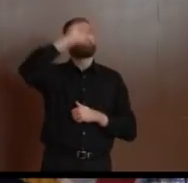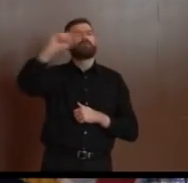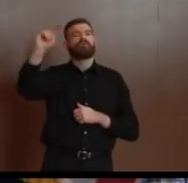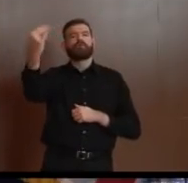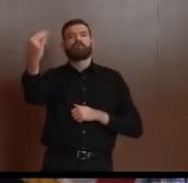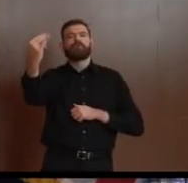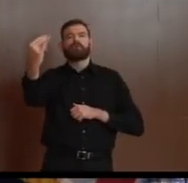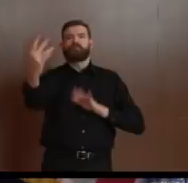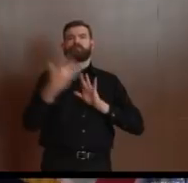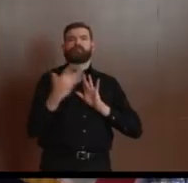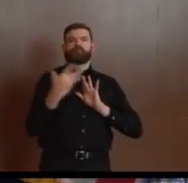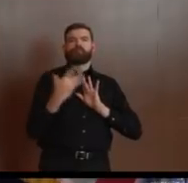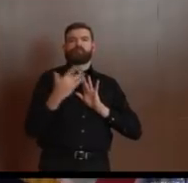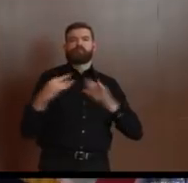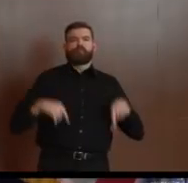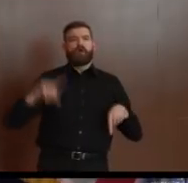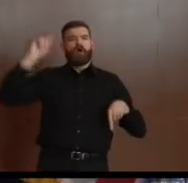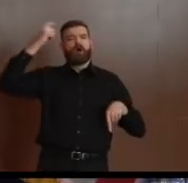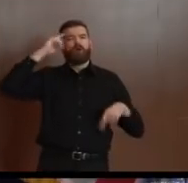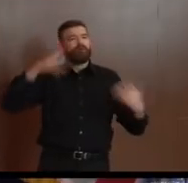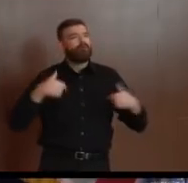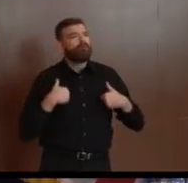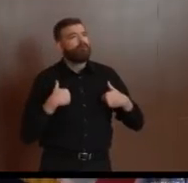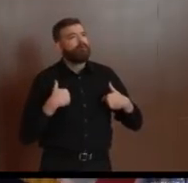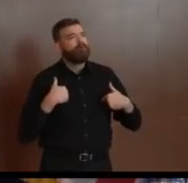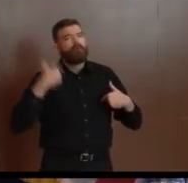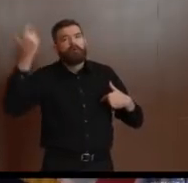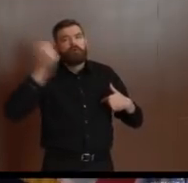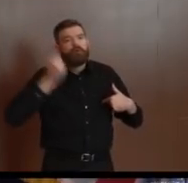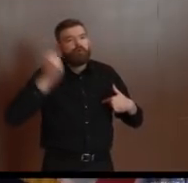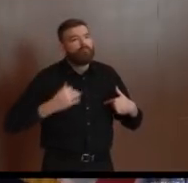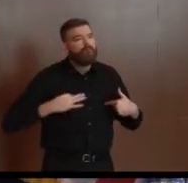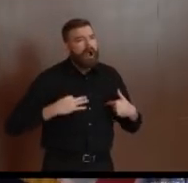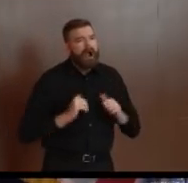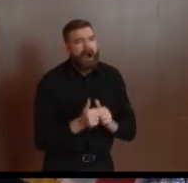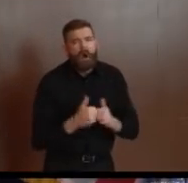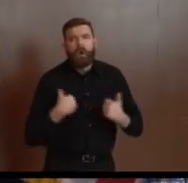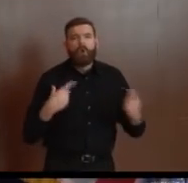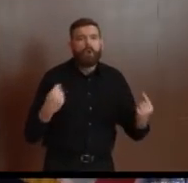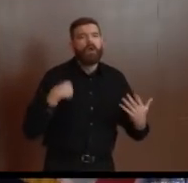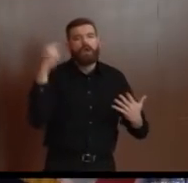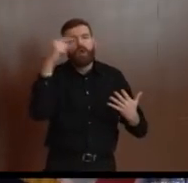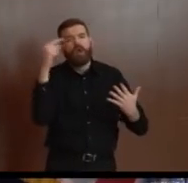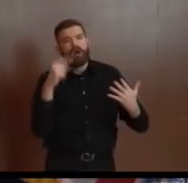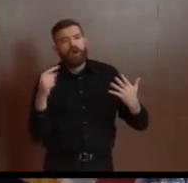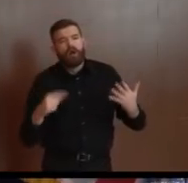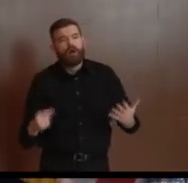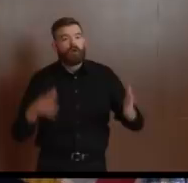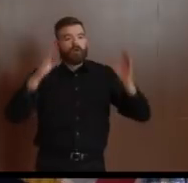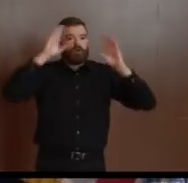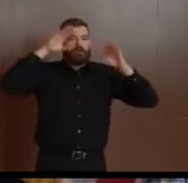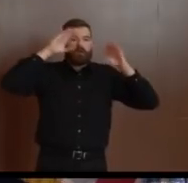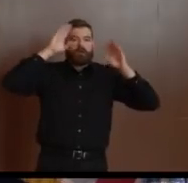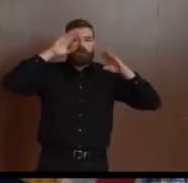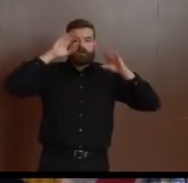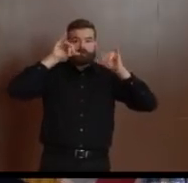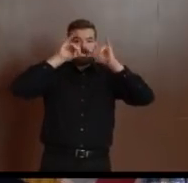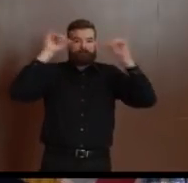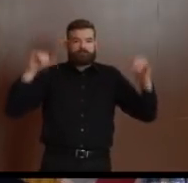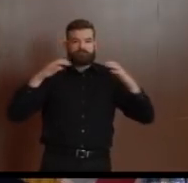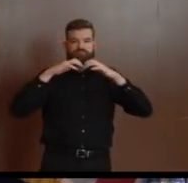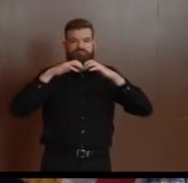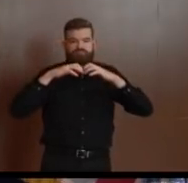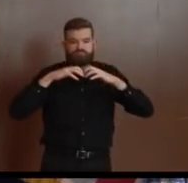We know this can be frustrating given longer than usual wait times or down online systems because of the tremendous volume.